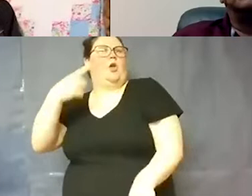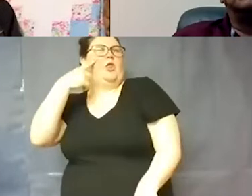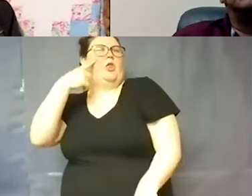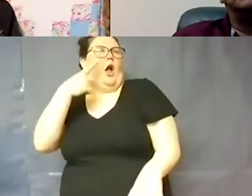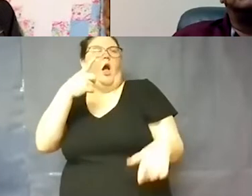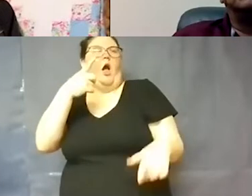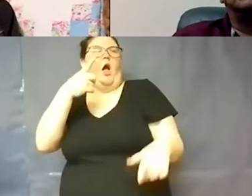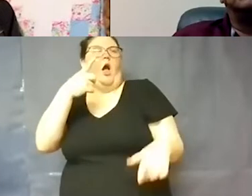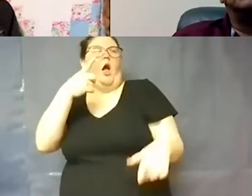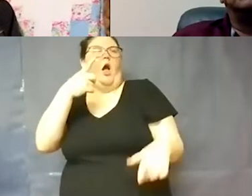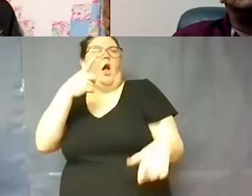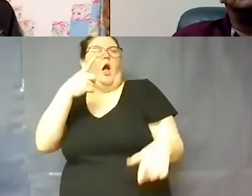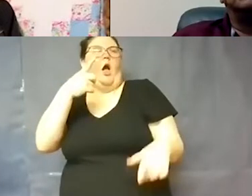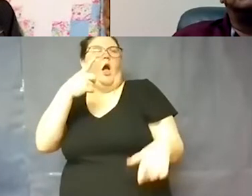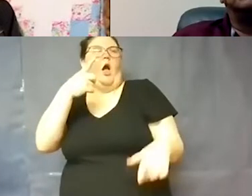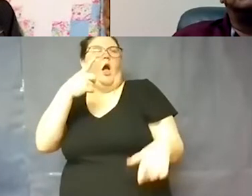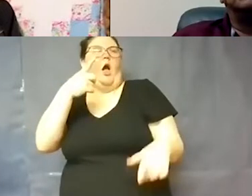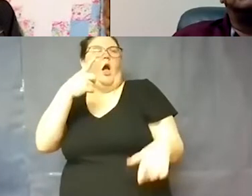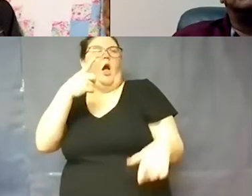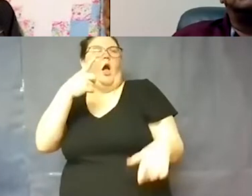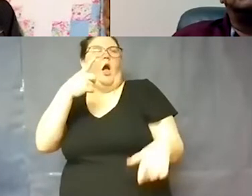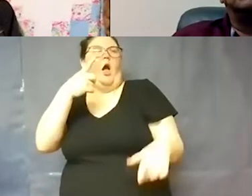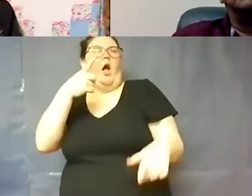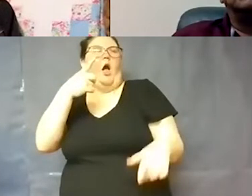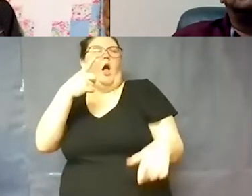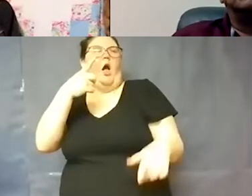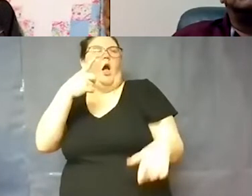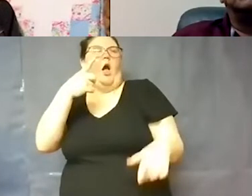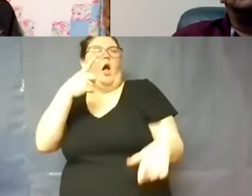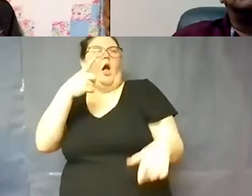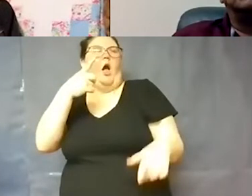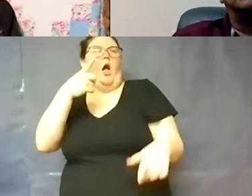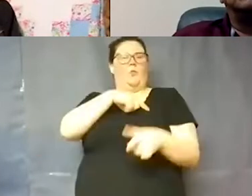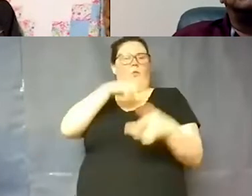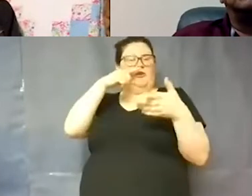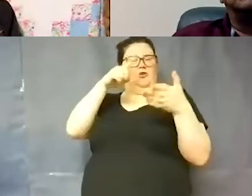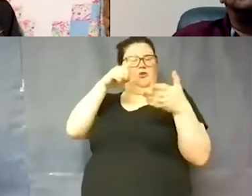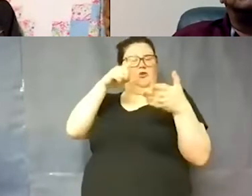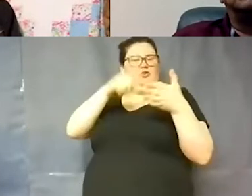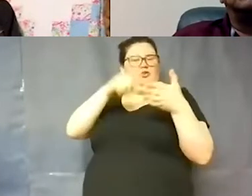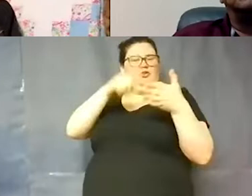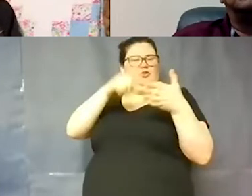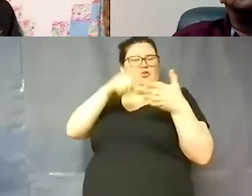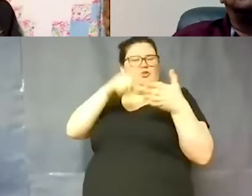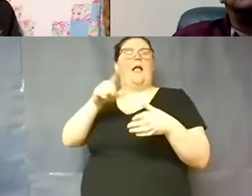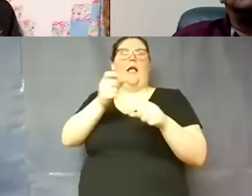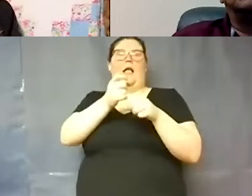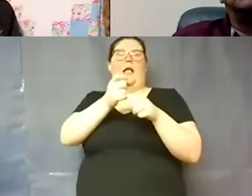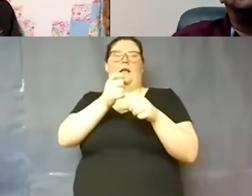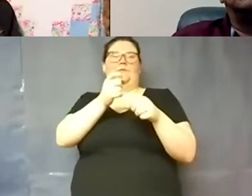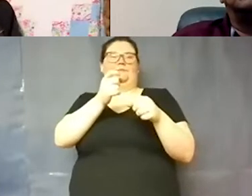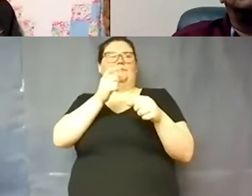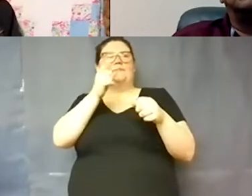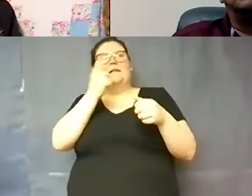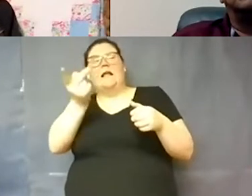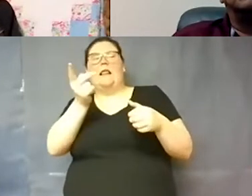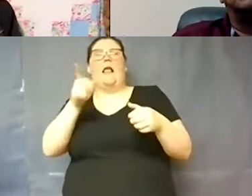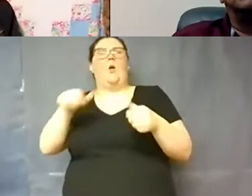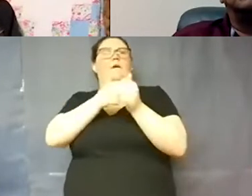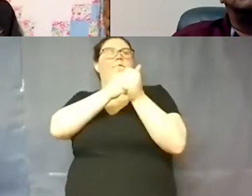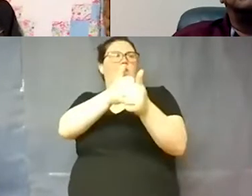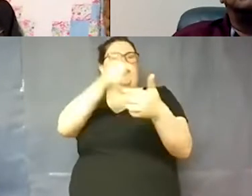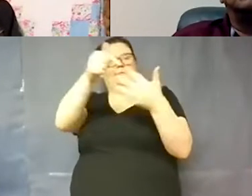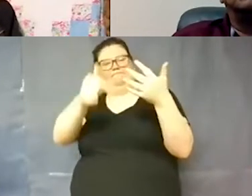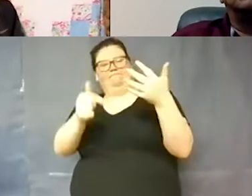But once we follow up, we usually find out that actually, they were following protocols, they were doing what they needed to. So